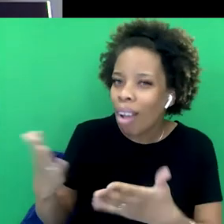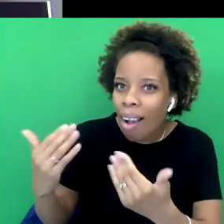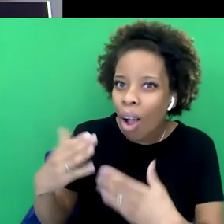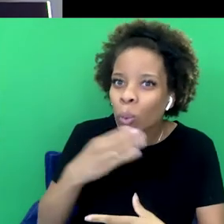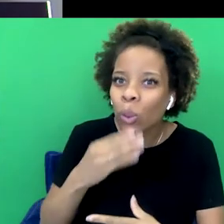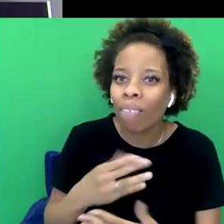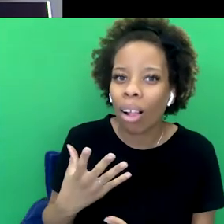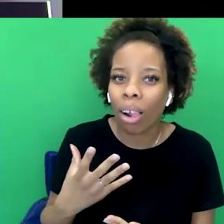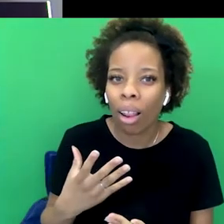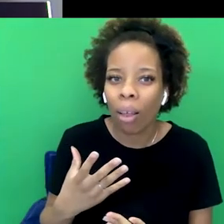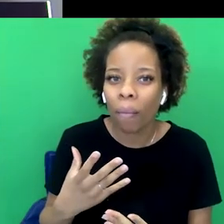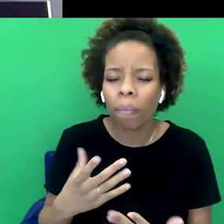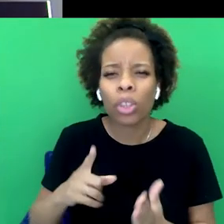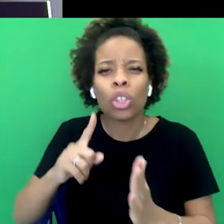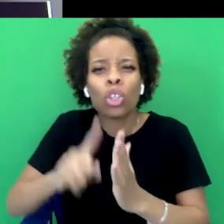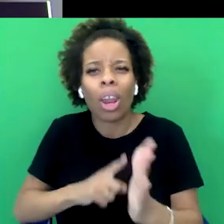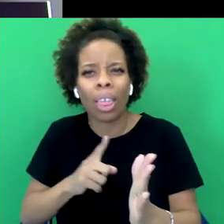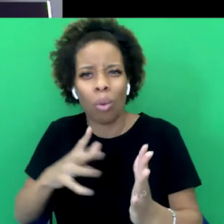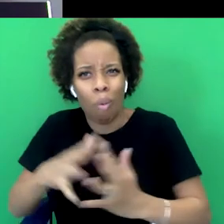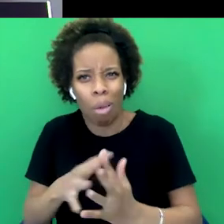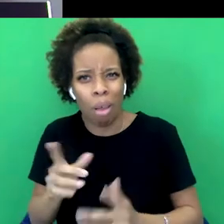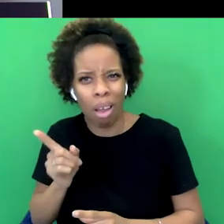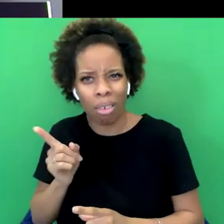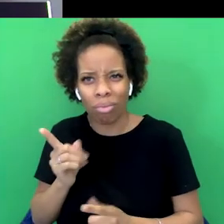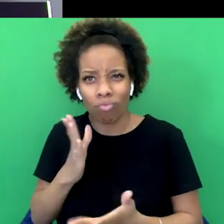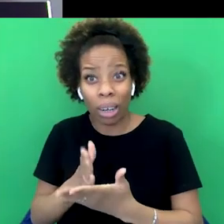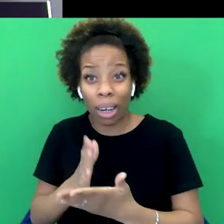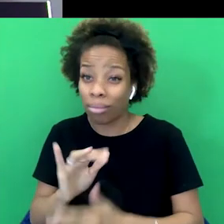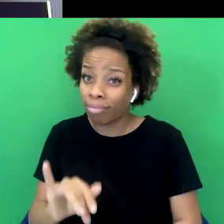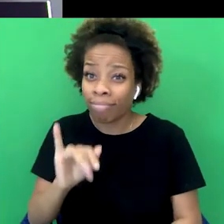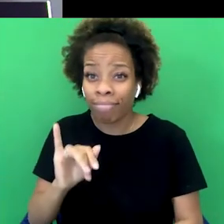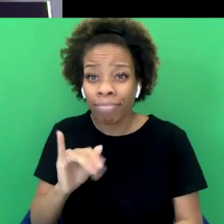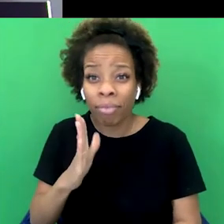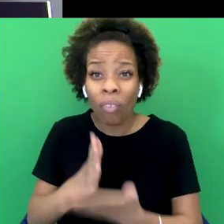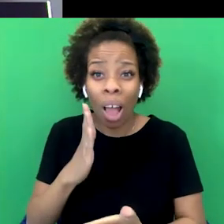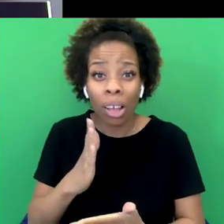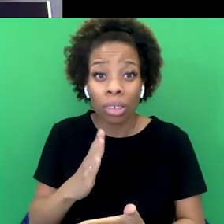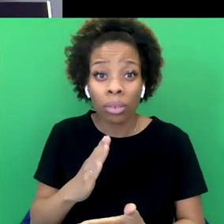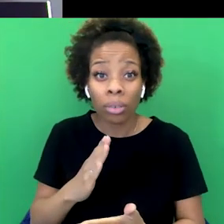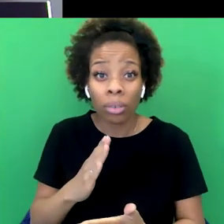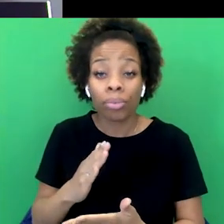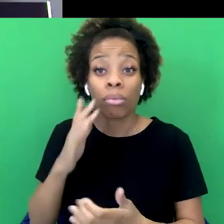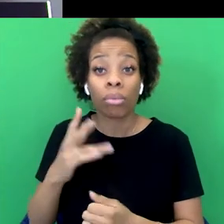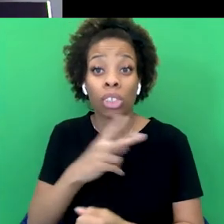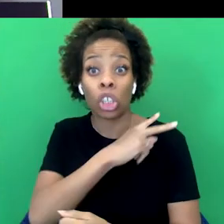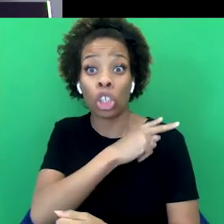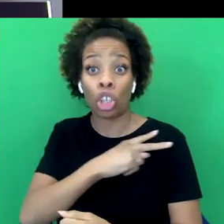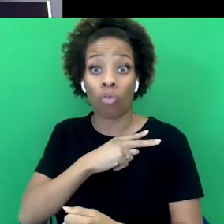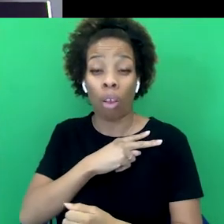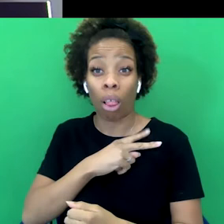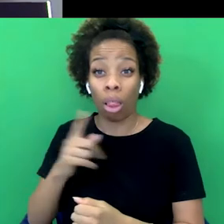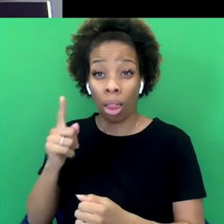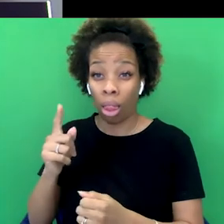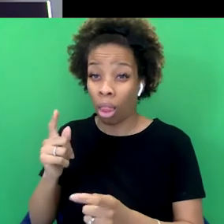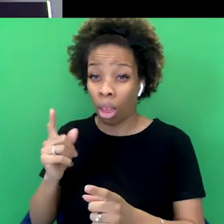even at Jalim Walabarg, a very awkward fact is that the soldiers ordered by General Dyer to kill six to nine hundred people,